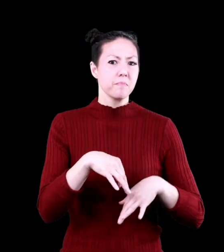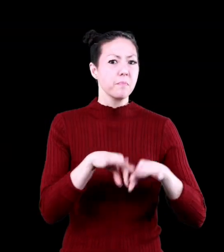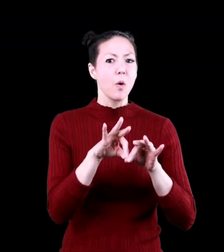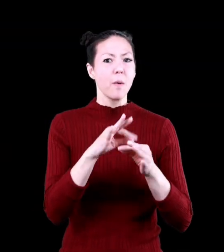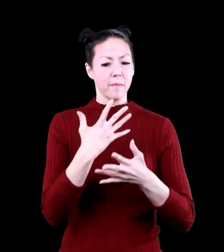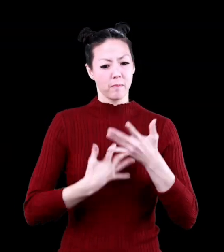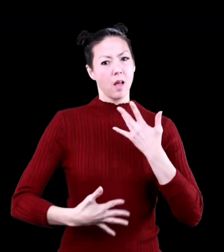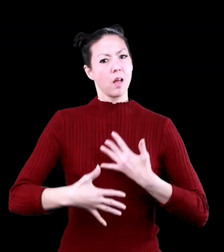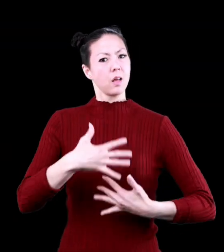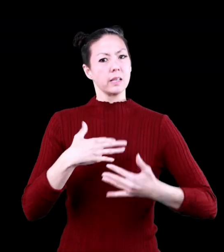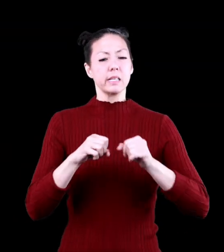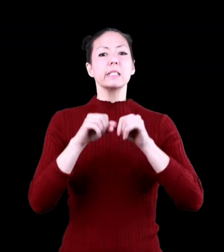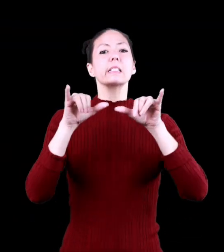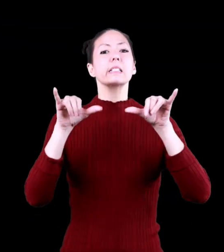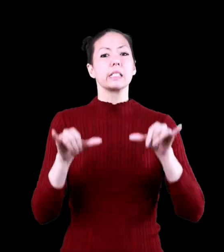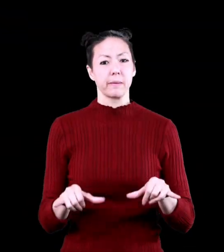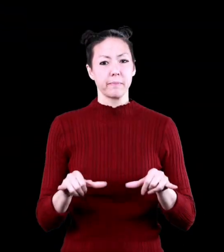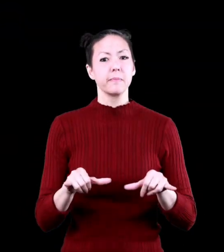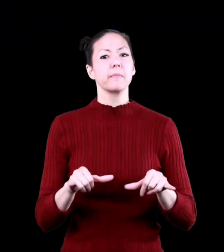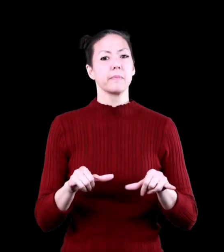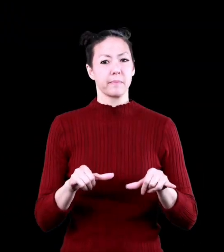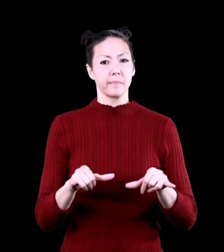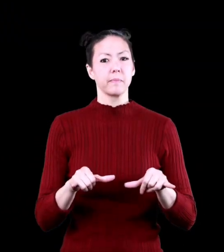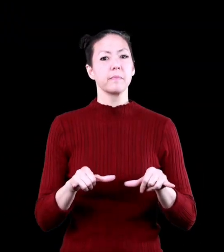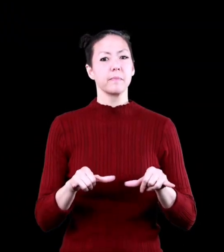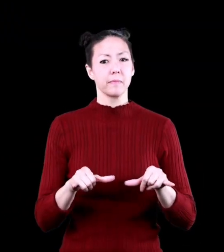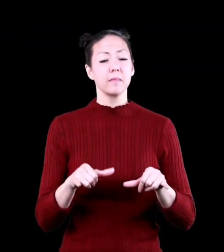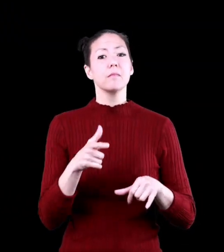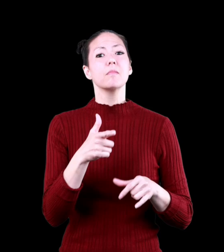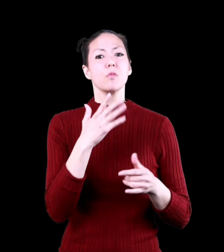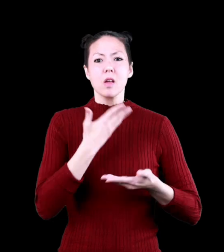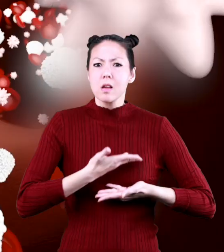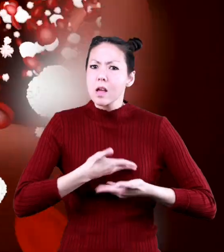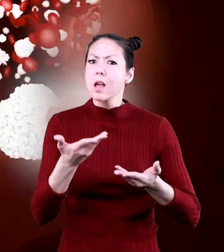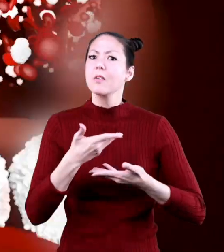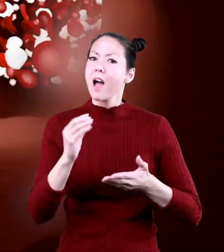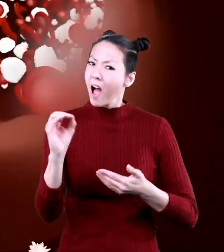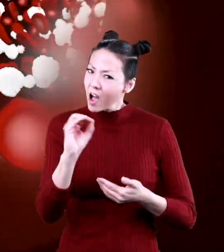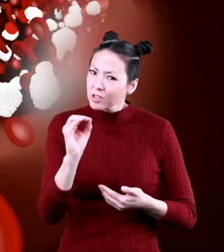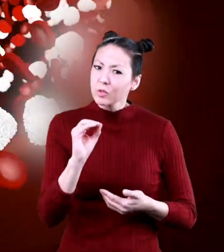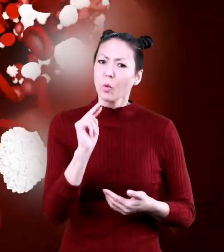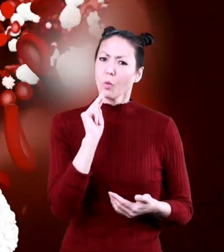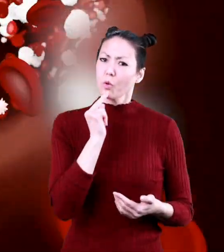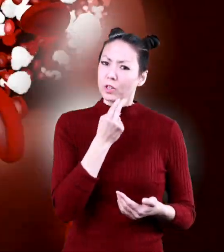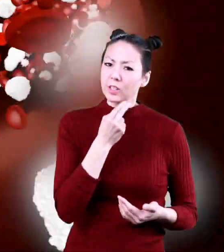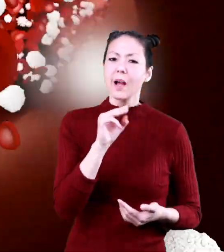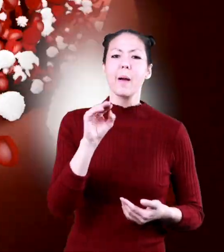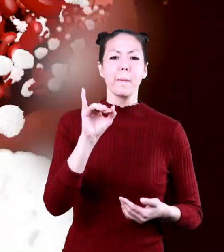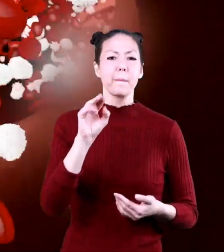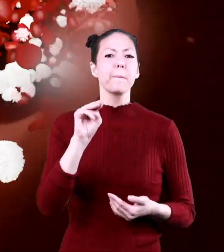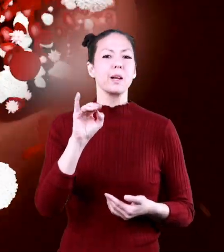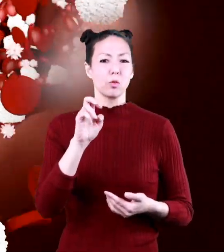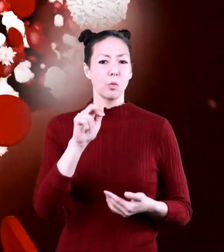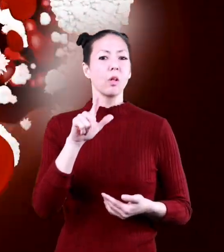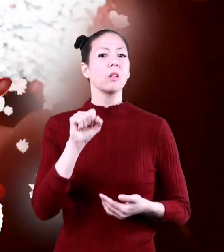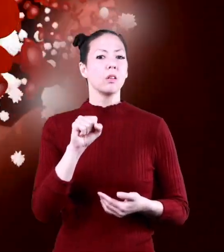part of the circulatory system it pumps your blood through your body and carries oxygen nutrients and minerals minerals to all